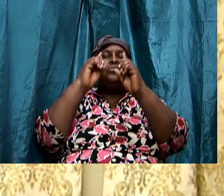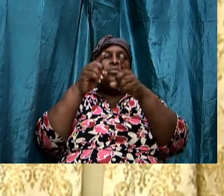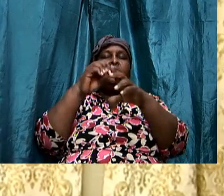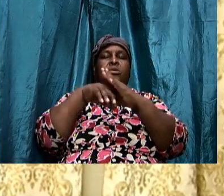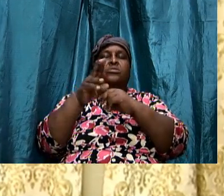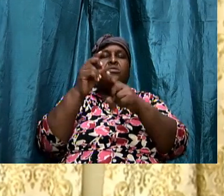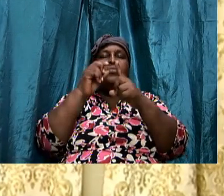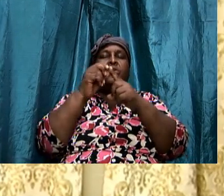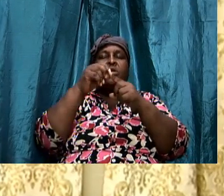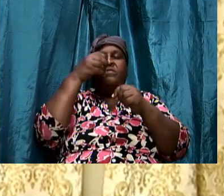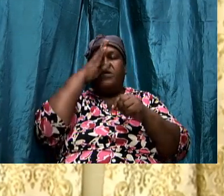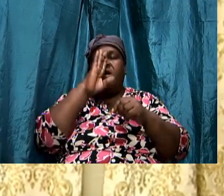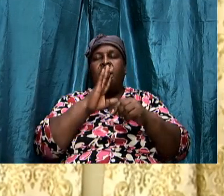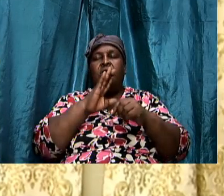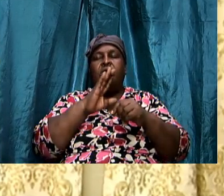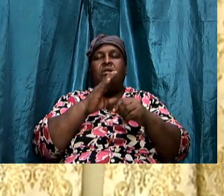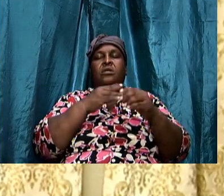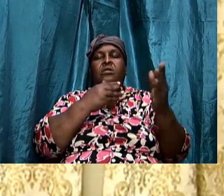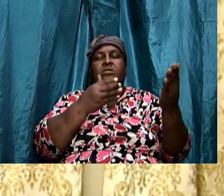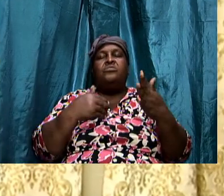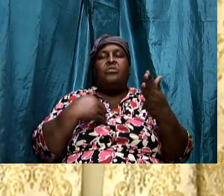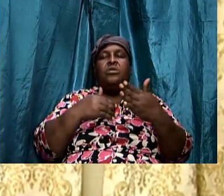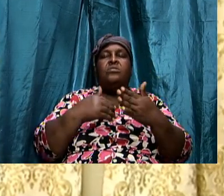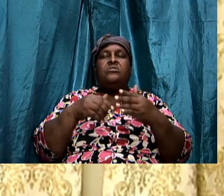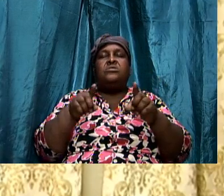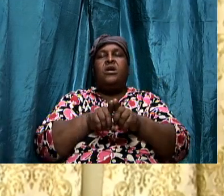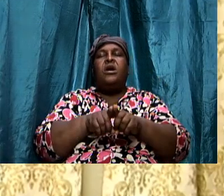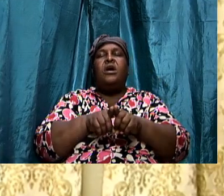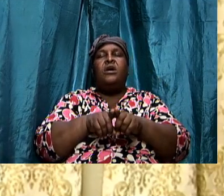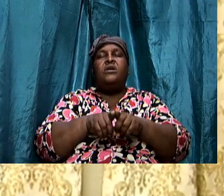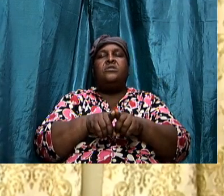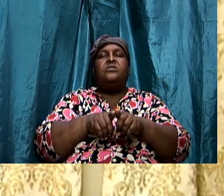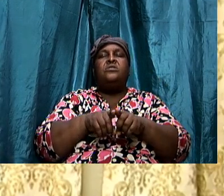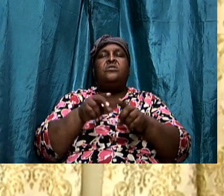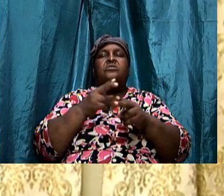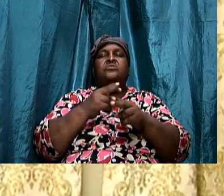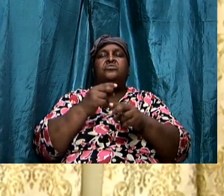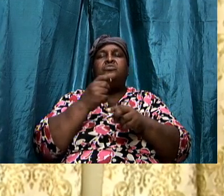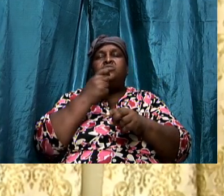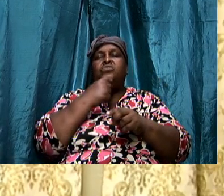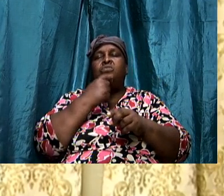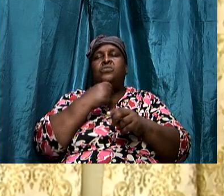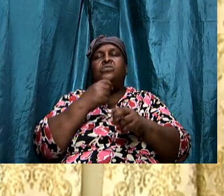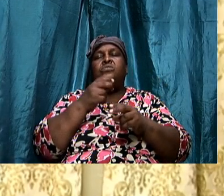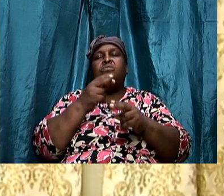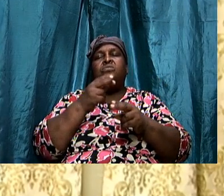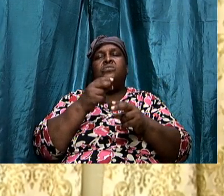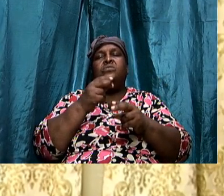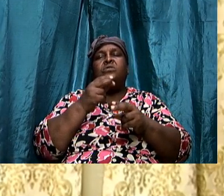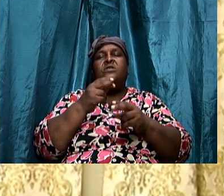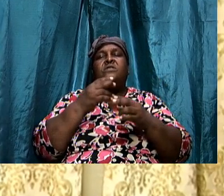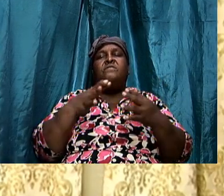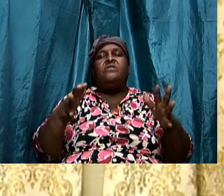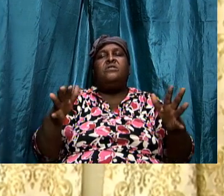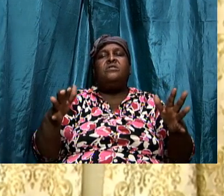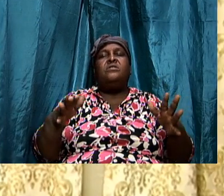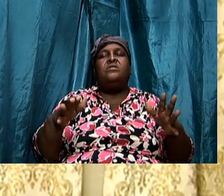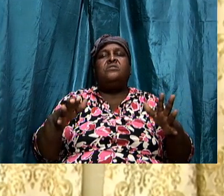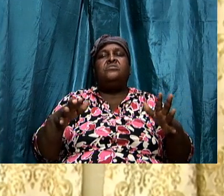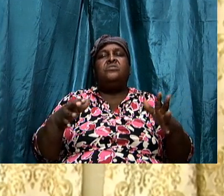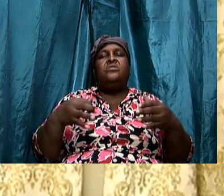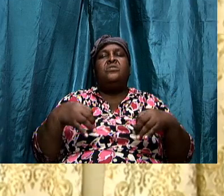the word. We are drawing closer now as we drill down to see how critically important it is